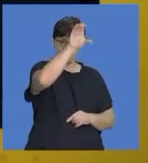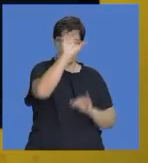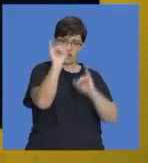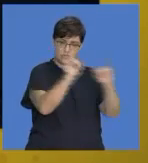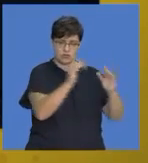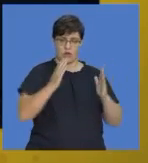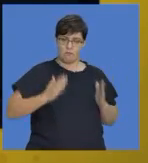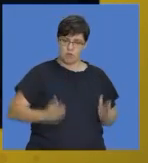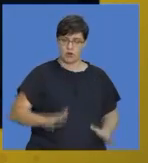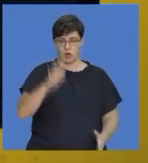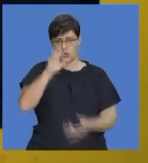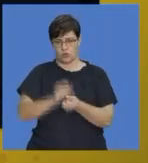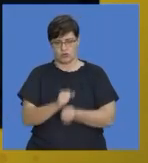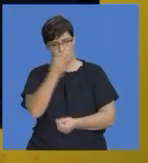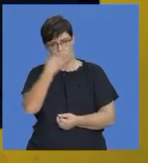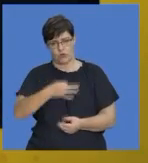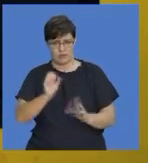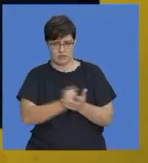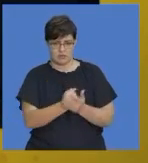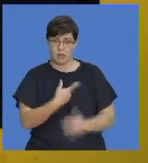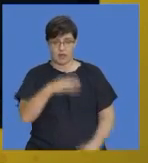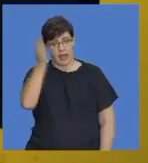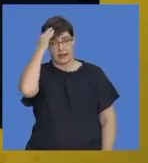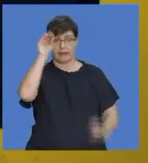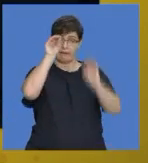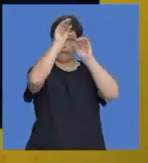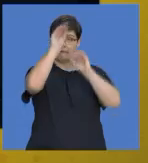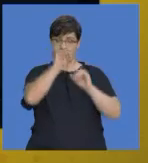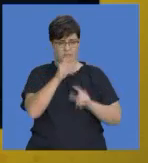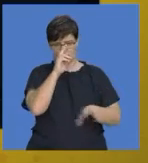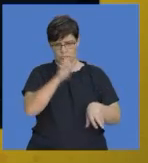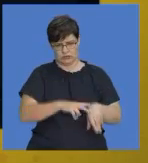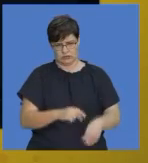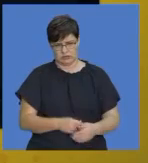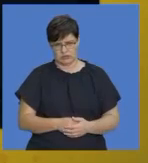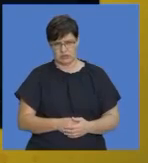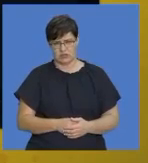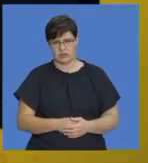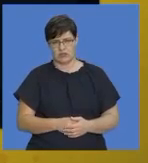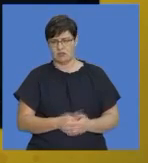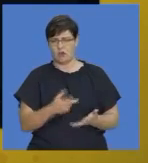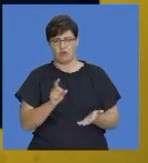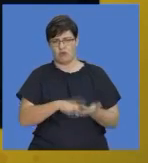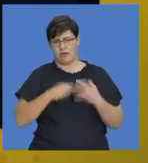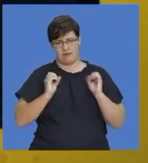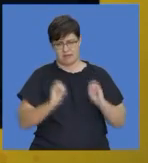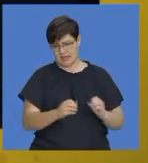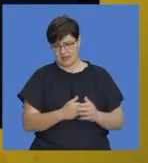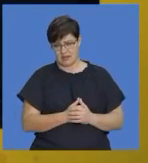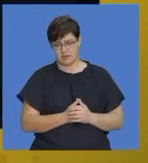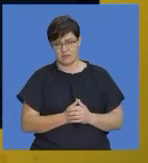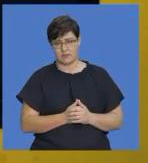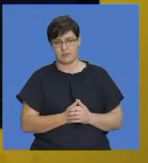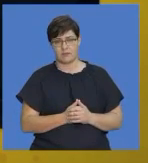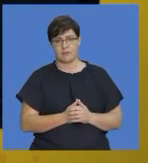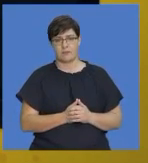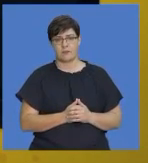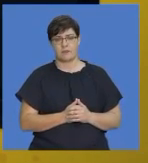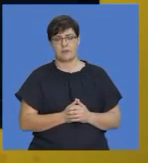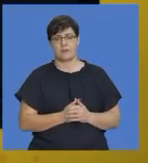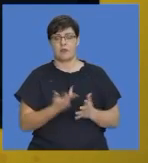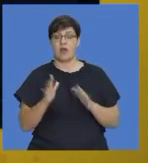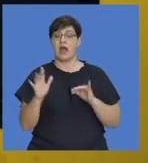conclusion. So, there is no need for headings in an essay. It is actually not required at all. Okay. So, your introduction